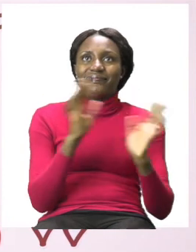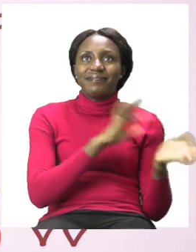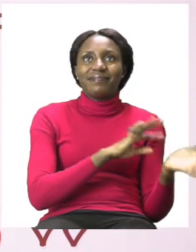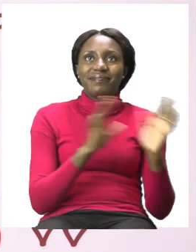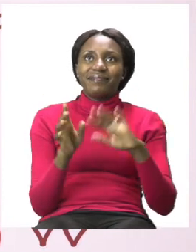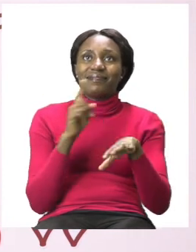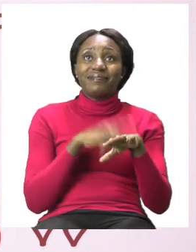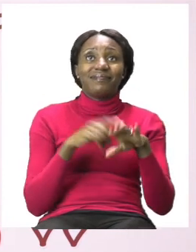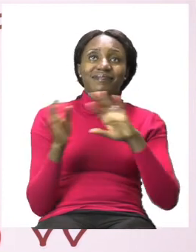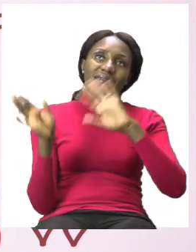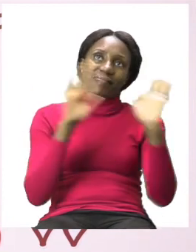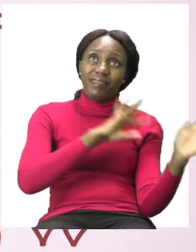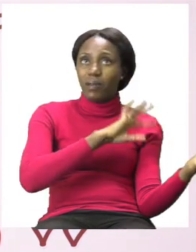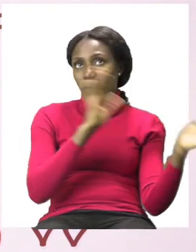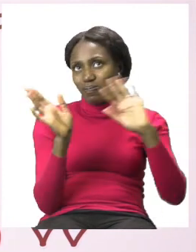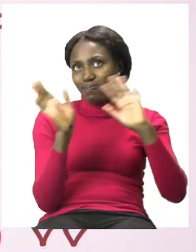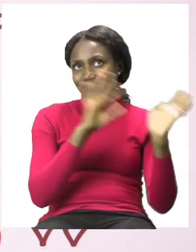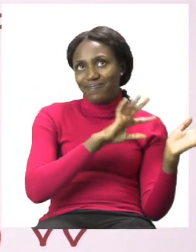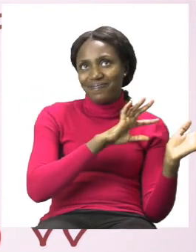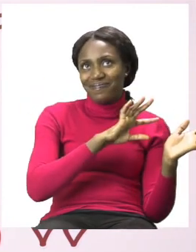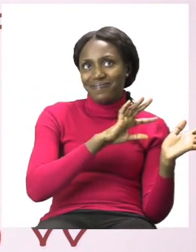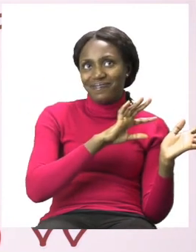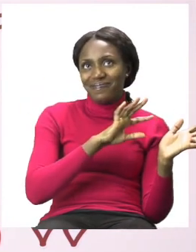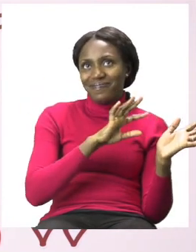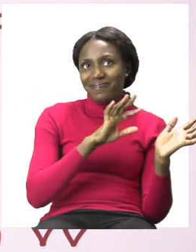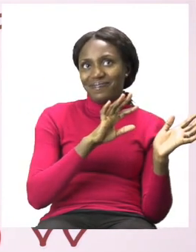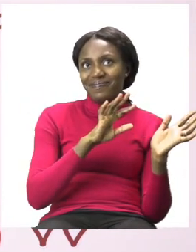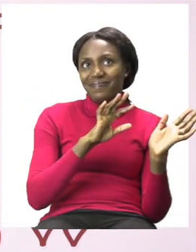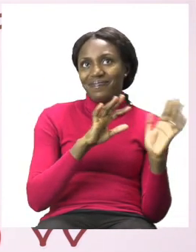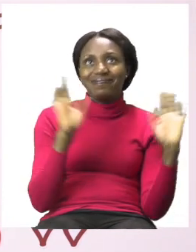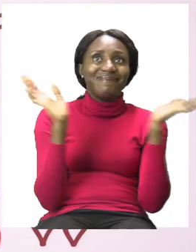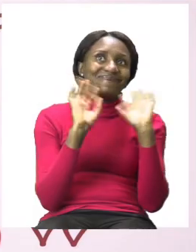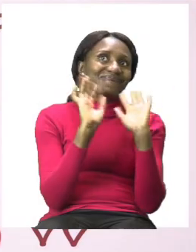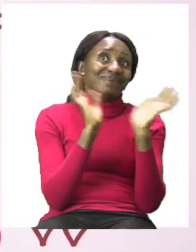it's time to say goodbye. Bye!